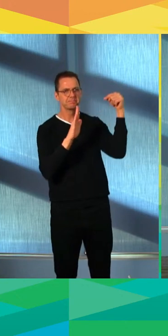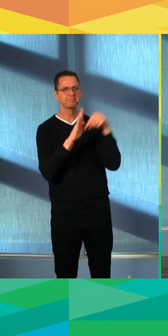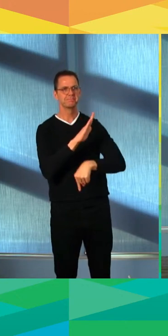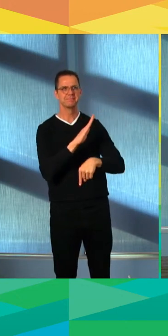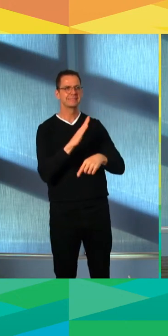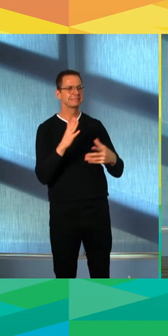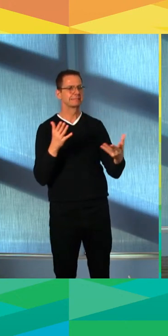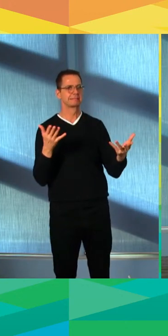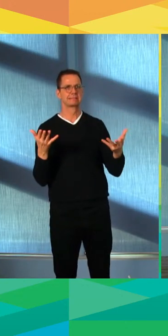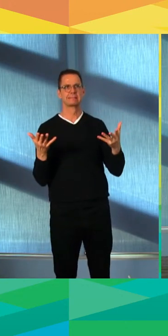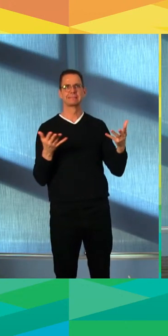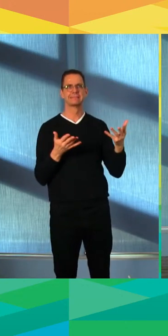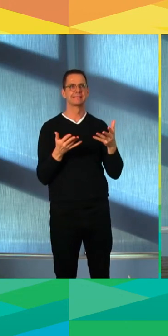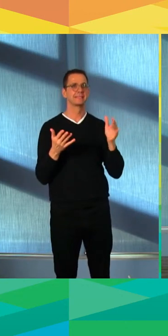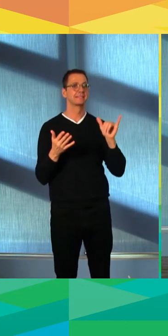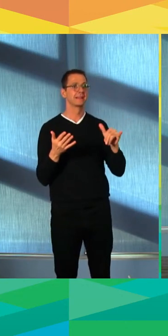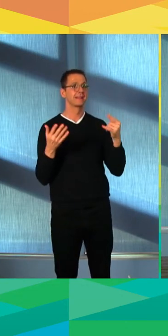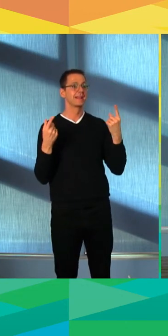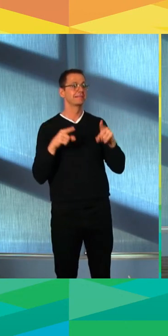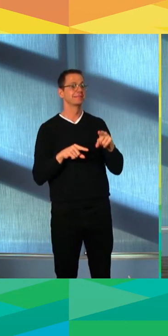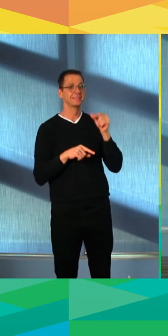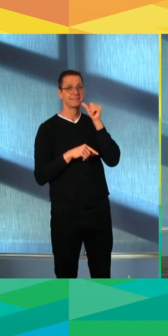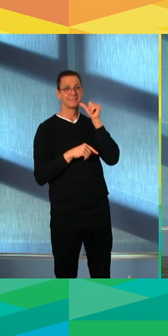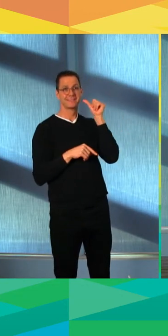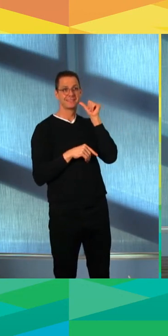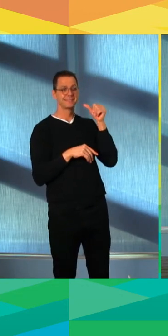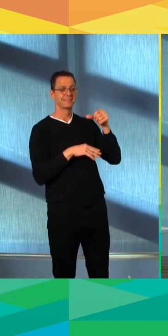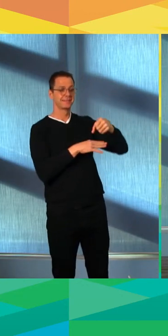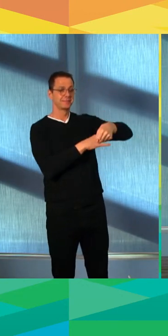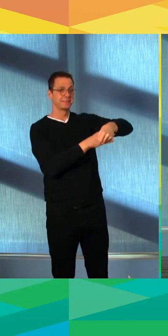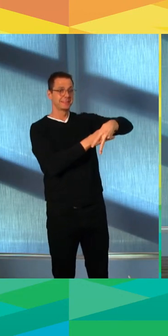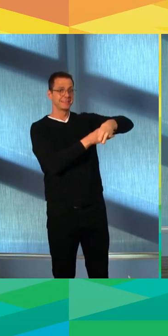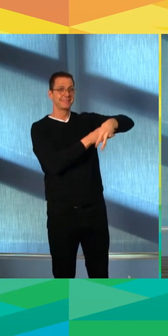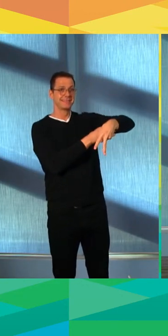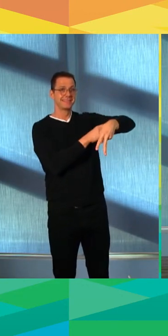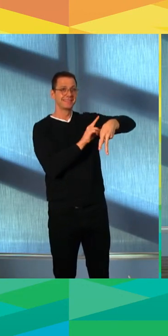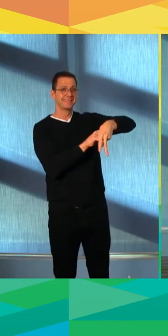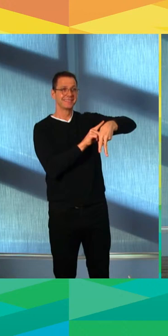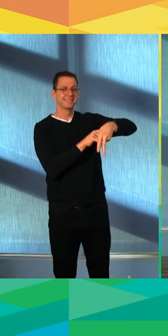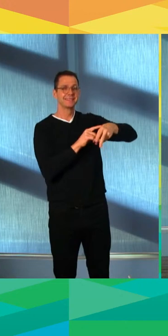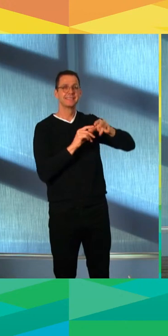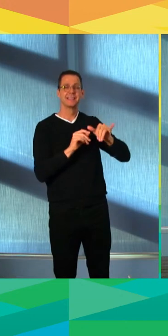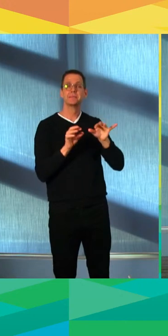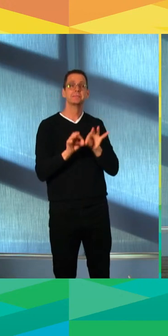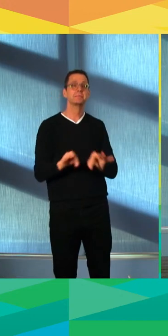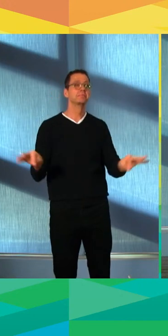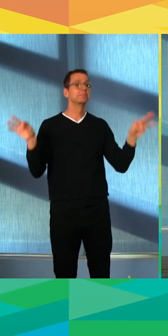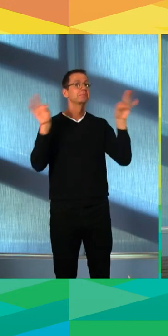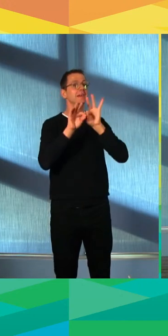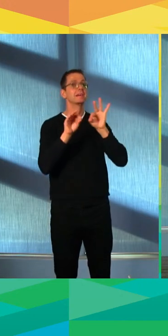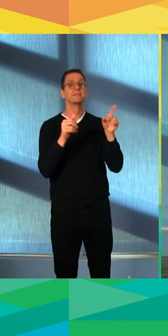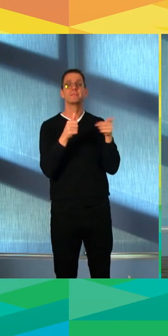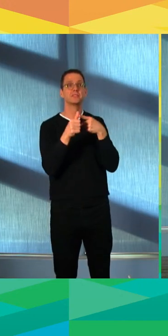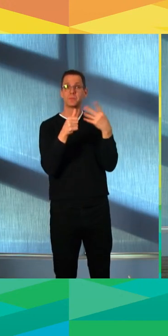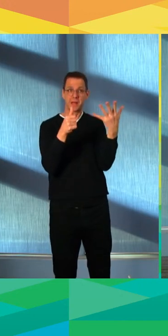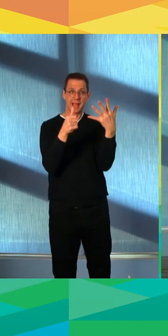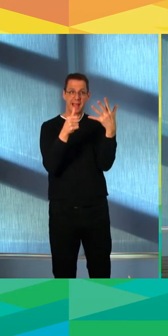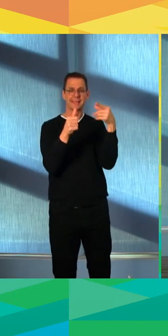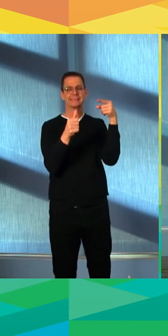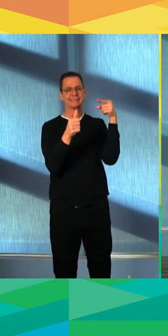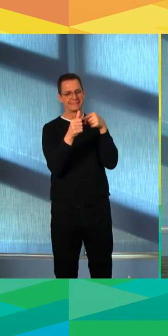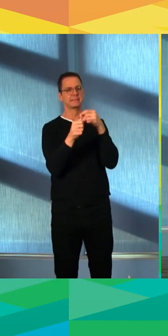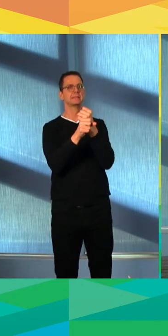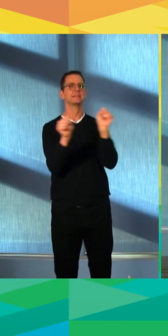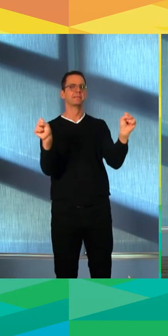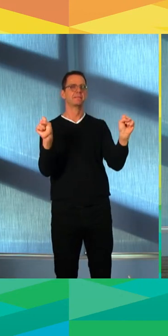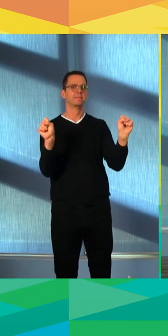and we're doing more evaluation today. So is again, safety first is always going to be the approach. And I felt it quite prudent to to make that decision